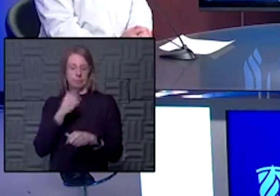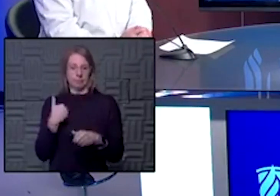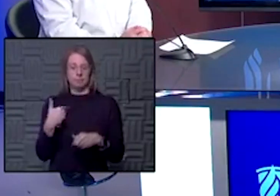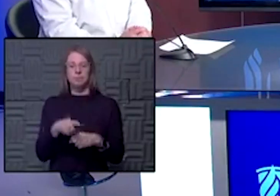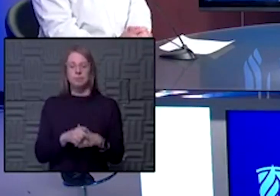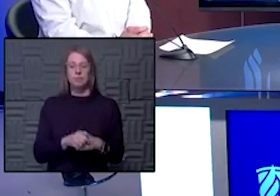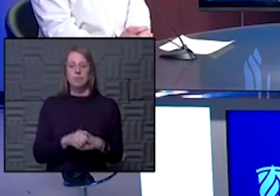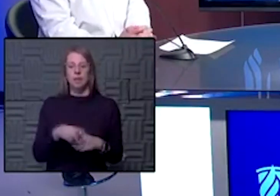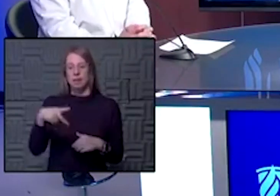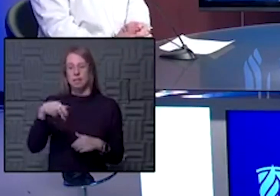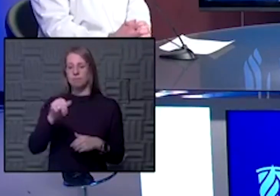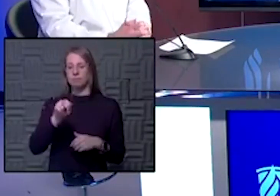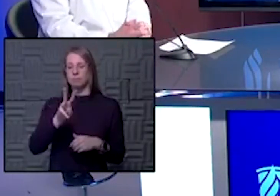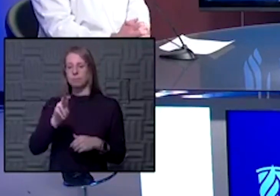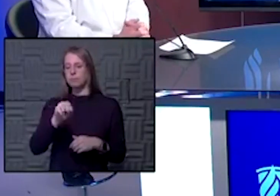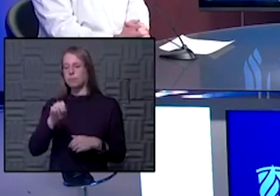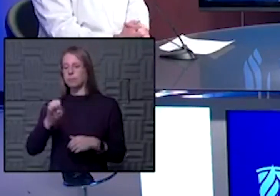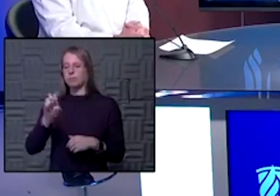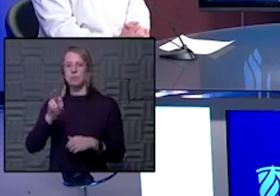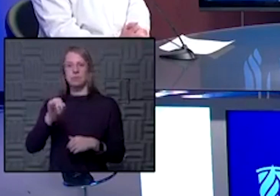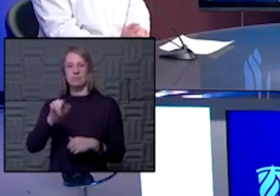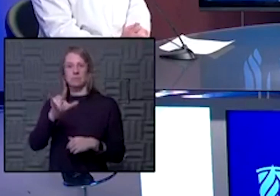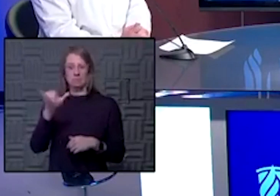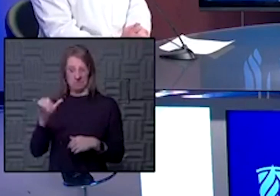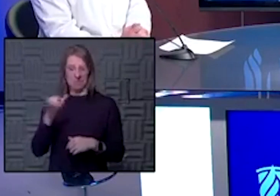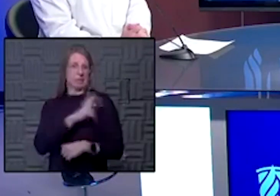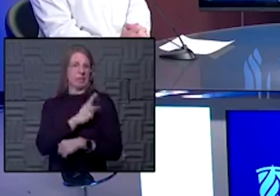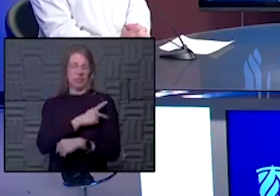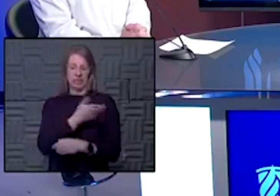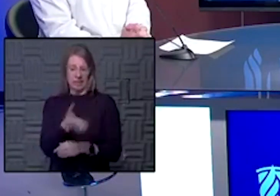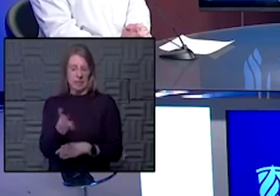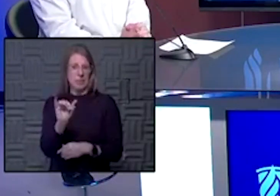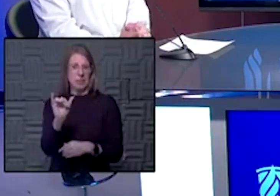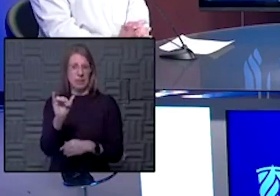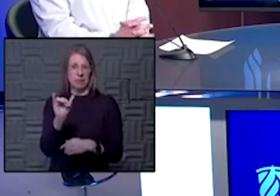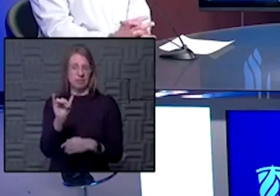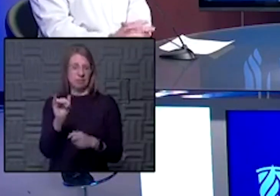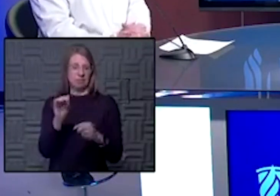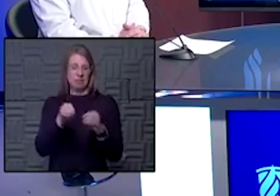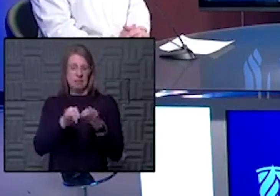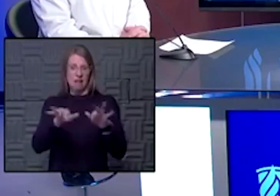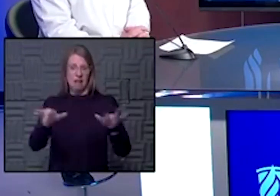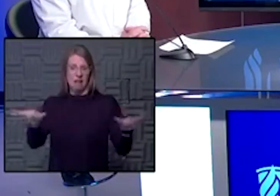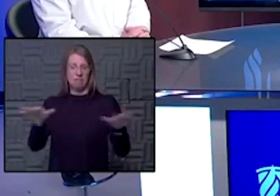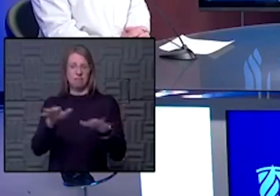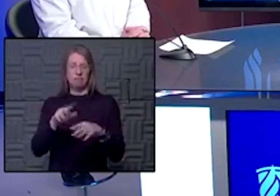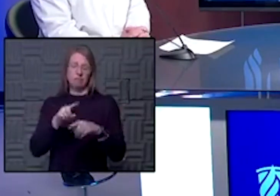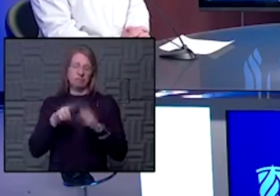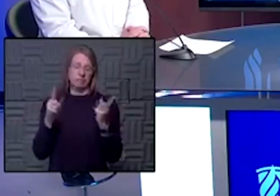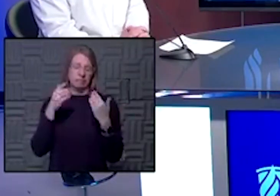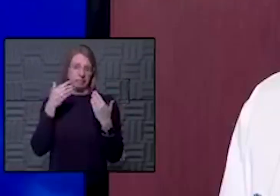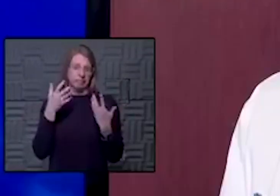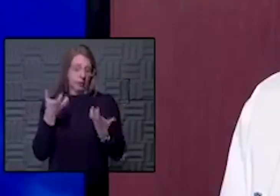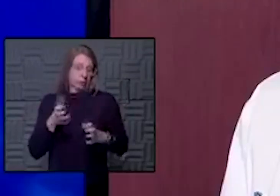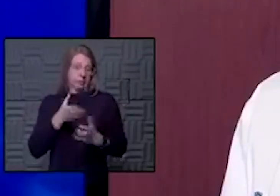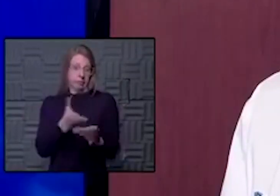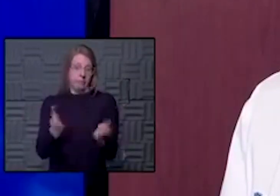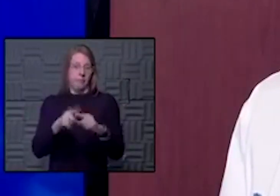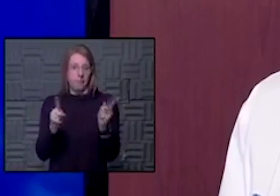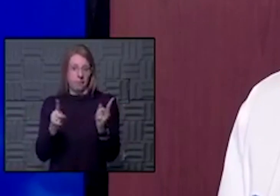Great Bend and Pawnee Valley as well. So really it's everywhere, which is exactly where we don't want it to be. But as we've said before,